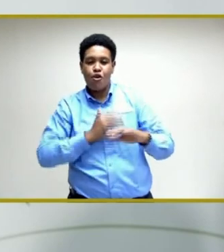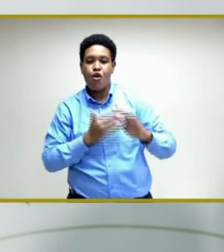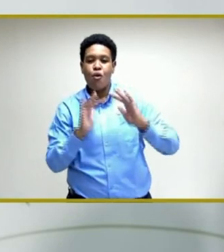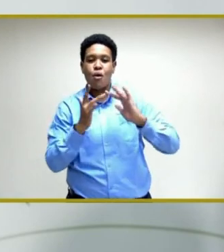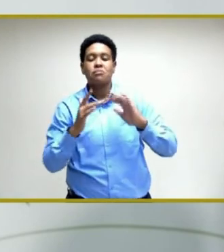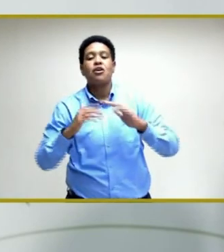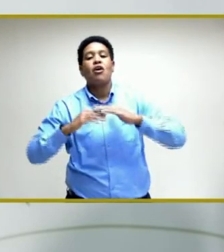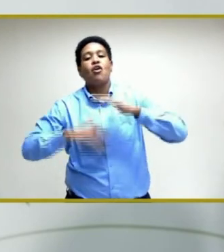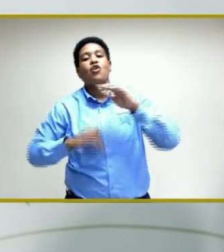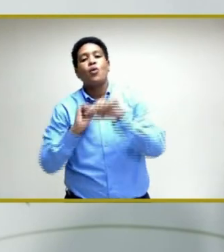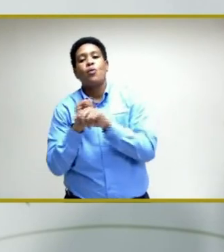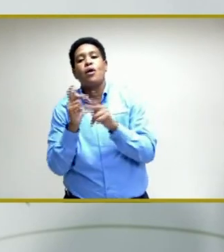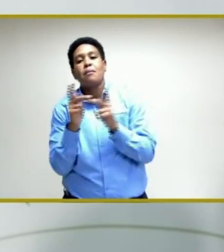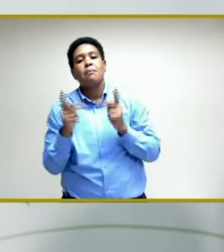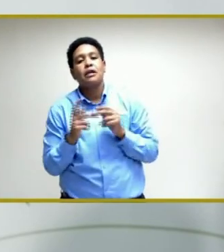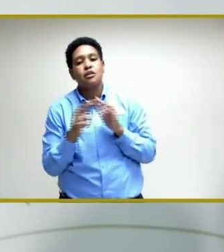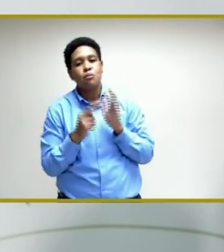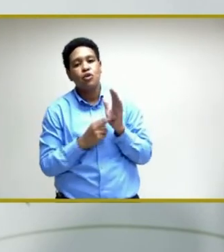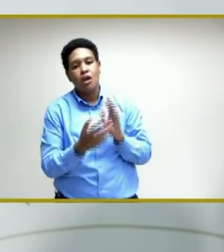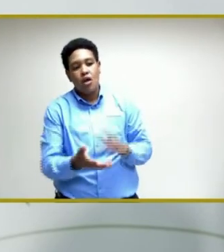under the workplace protocols.